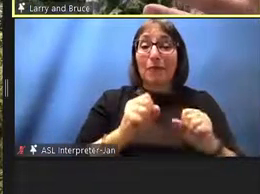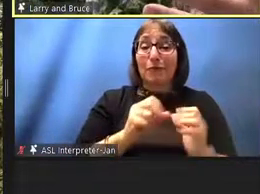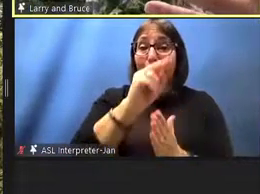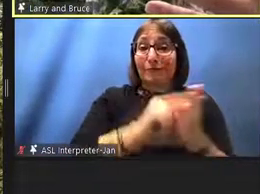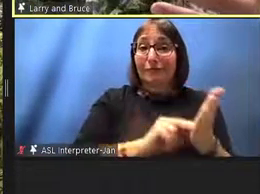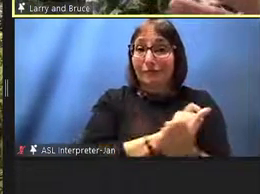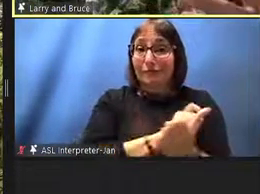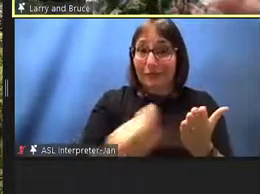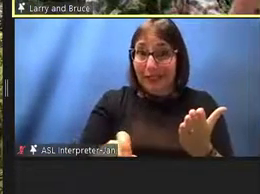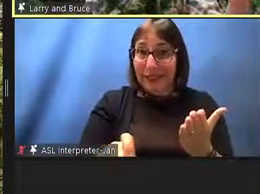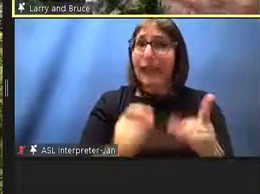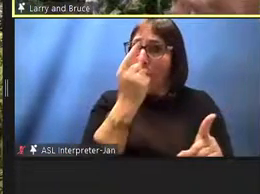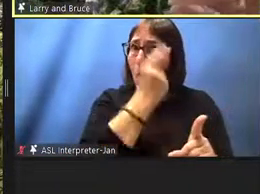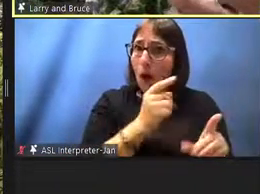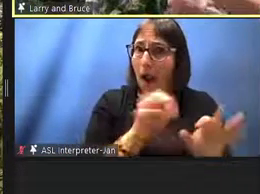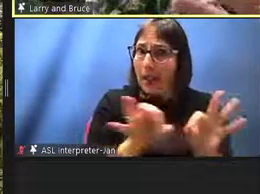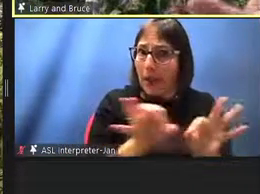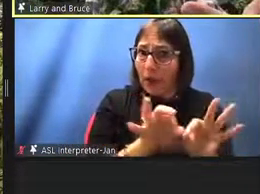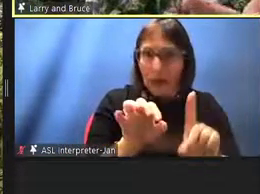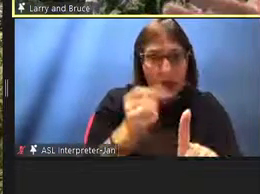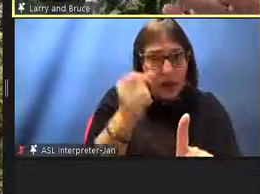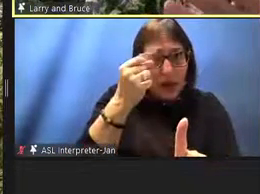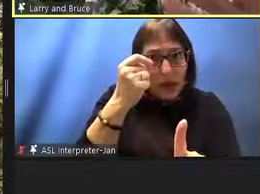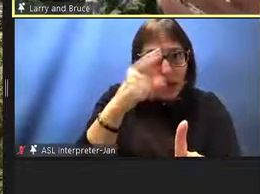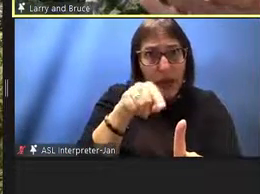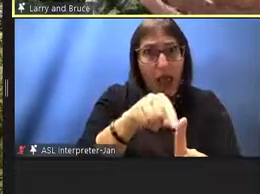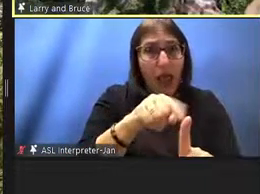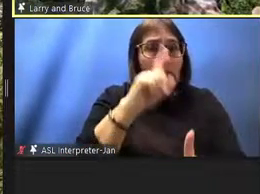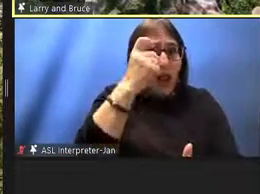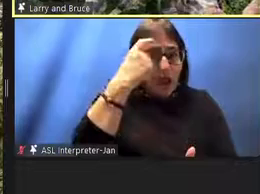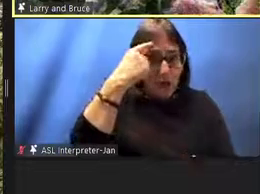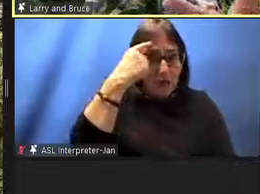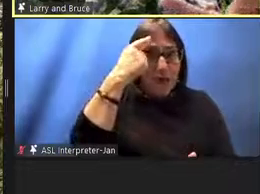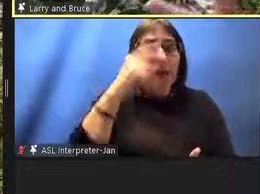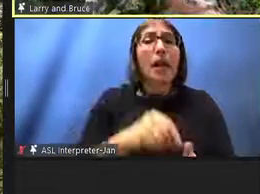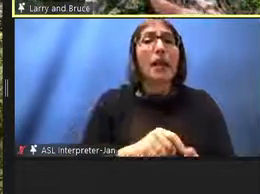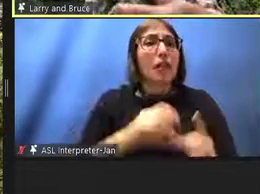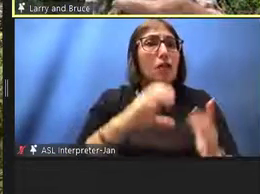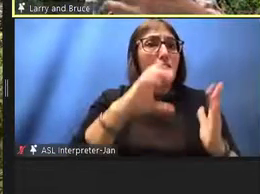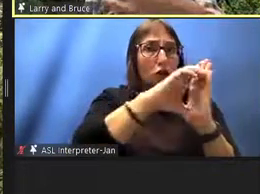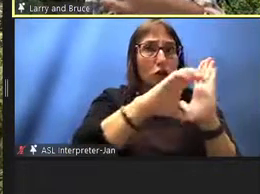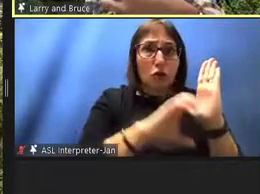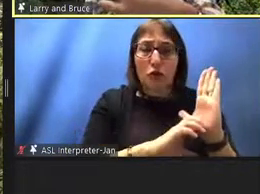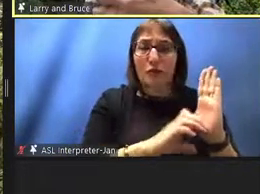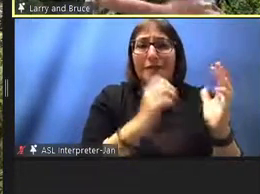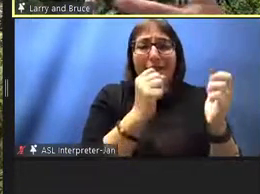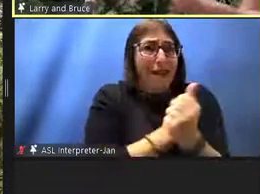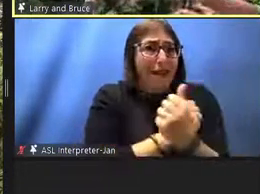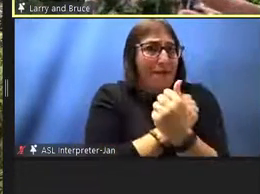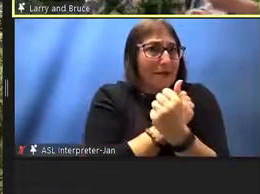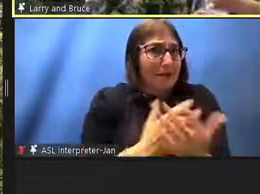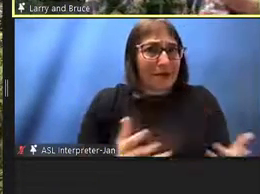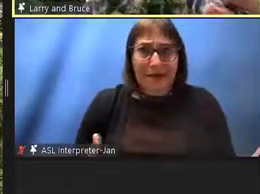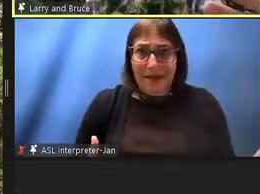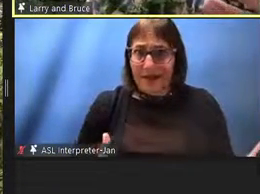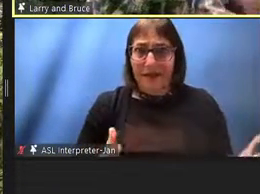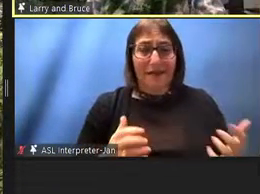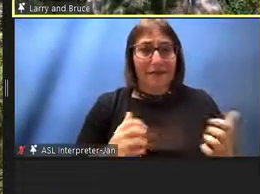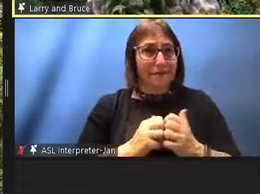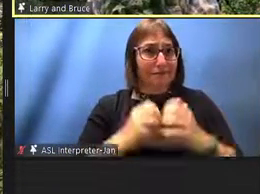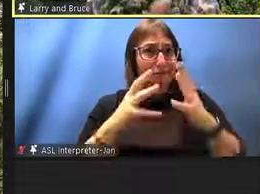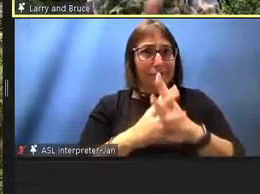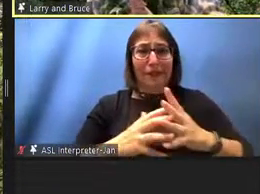hawaiian now this is everything was being the government and the constitution the we set up a judiciary